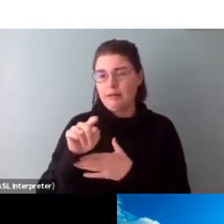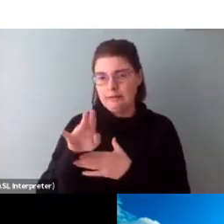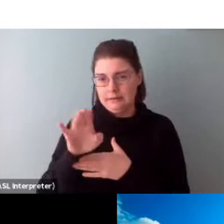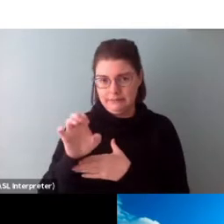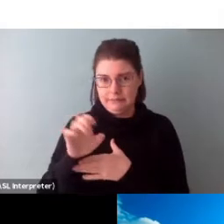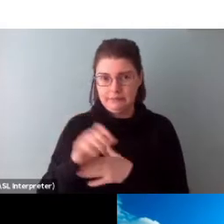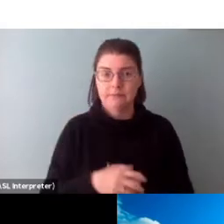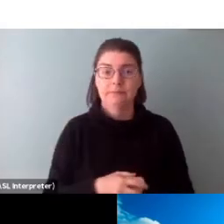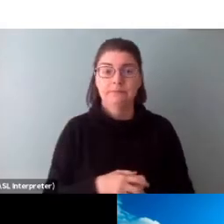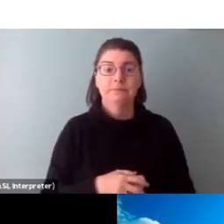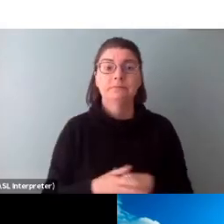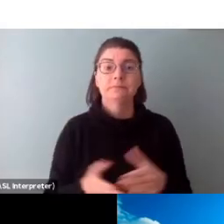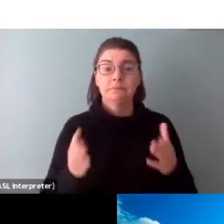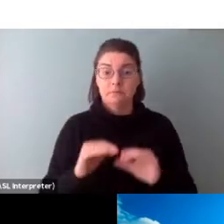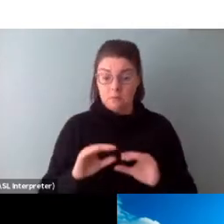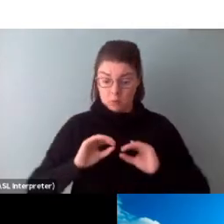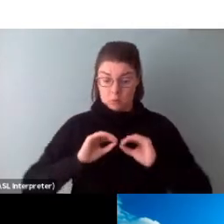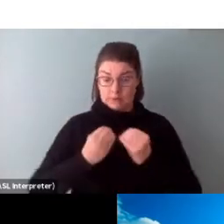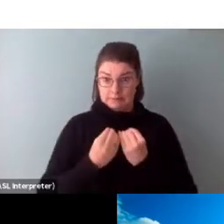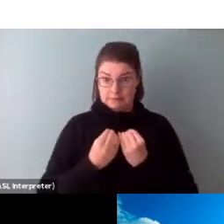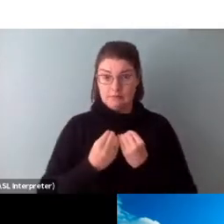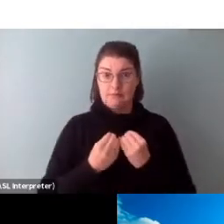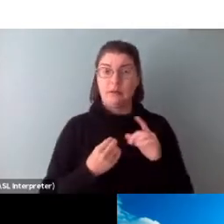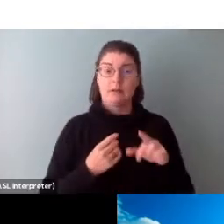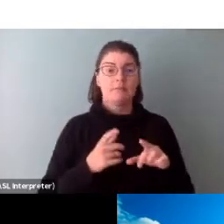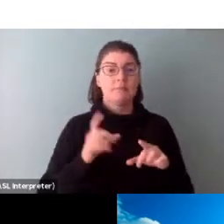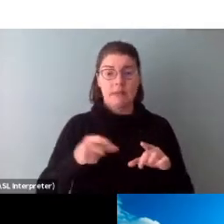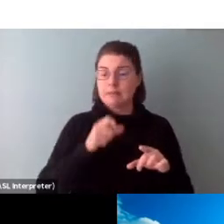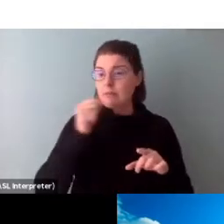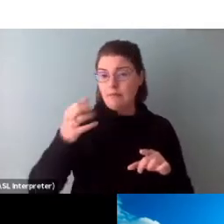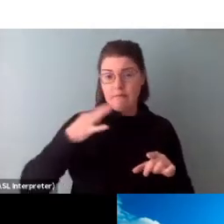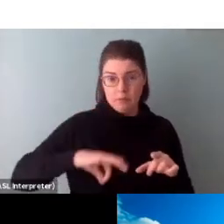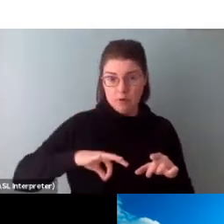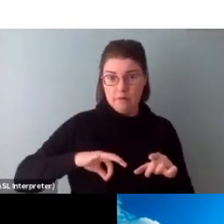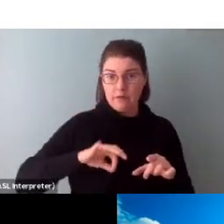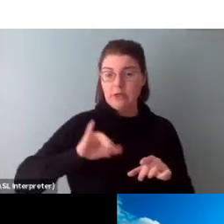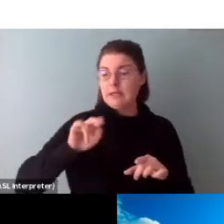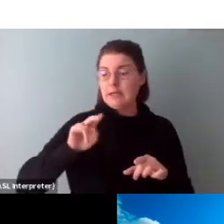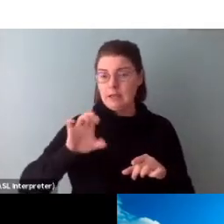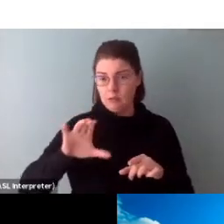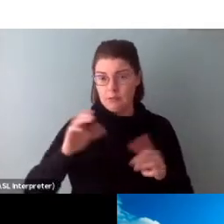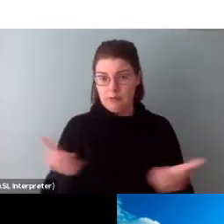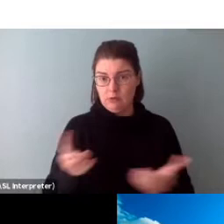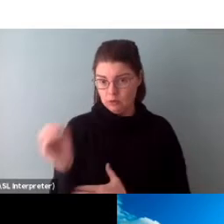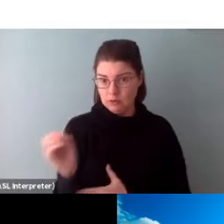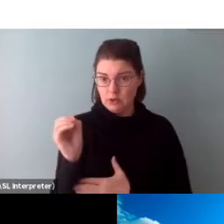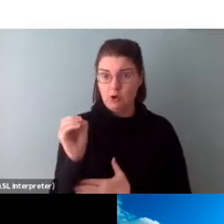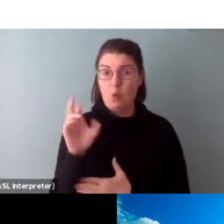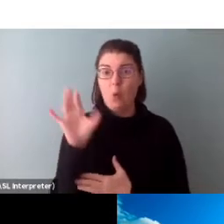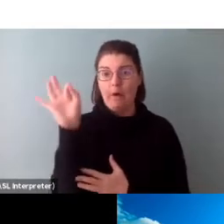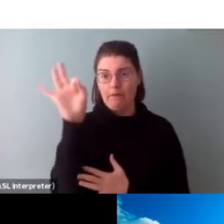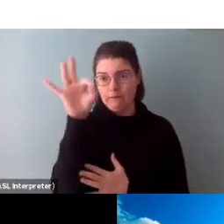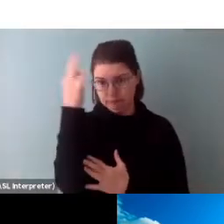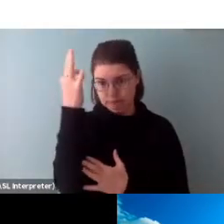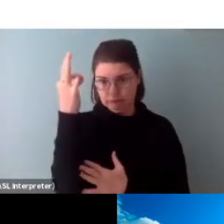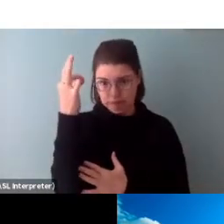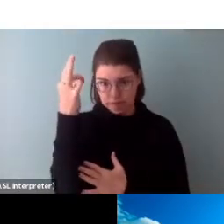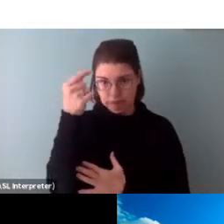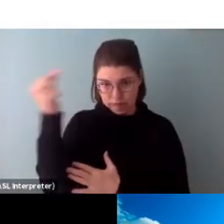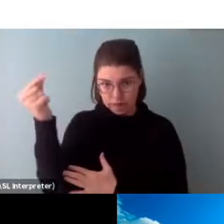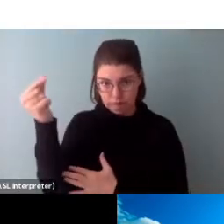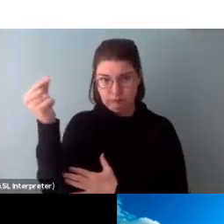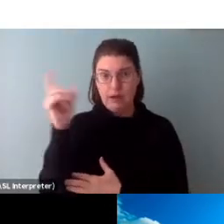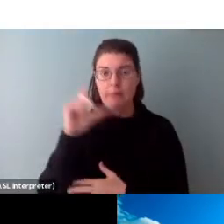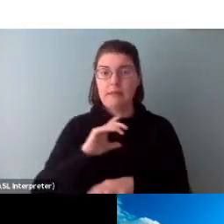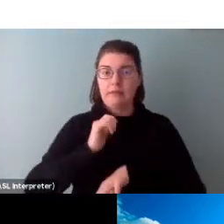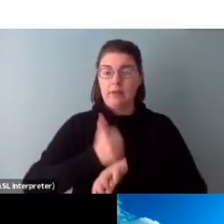In terms of organizations, they must be not-for-profit incorporated in Ontario or federally, and they have to have